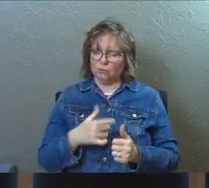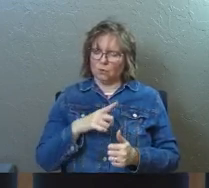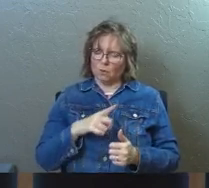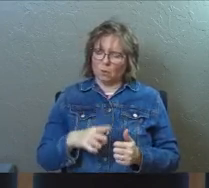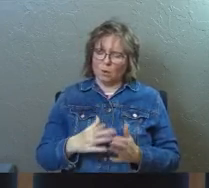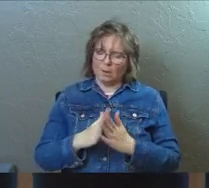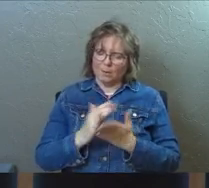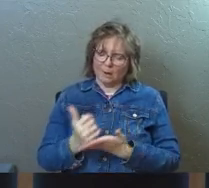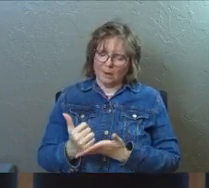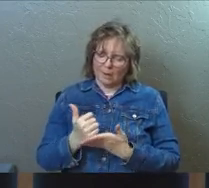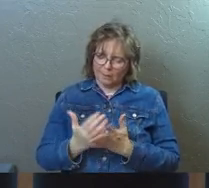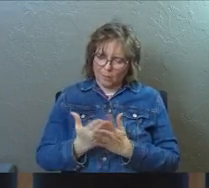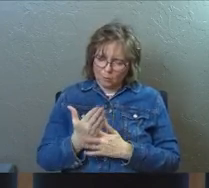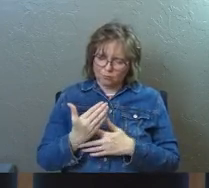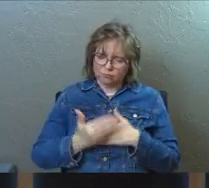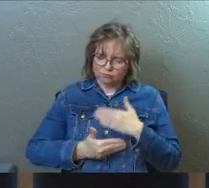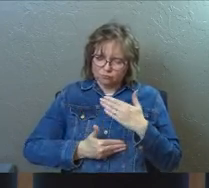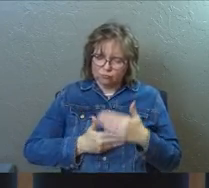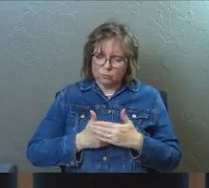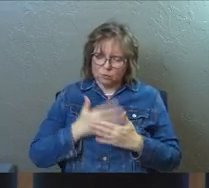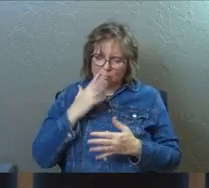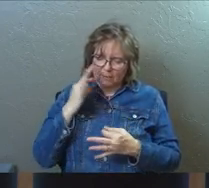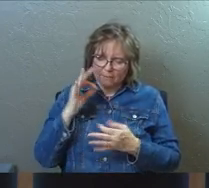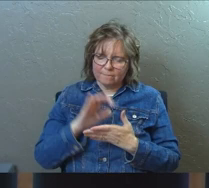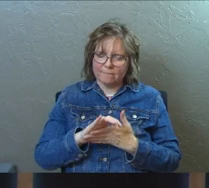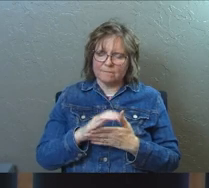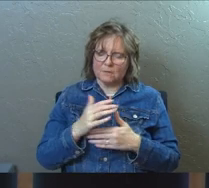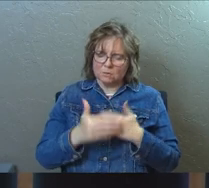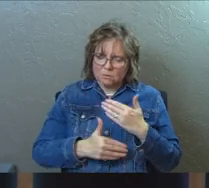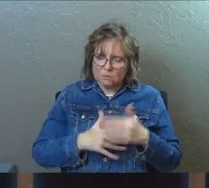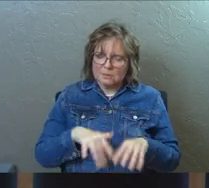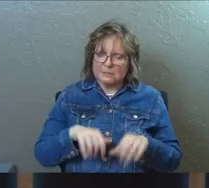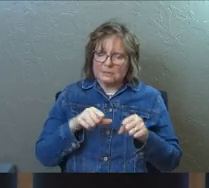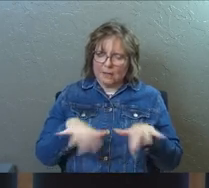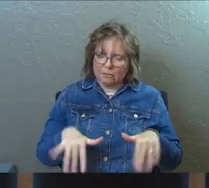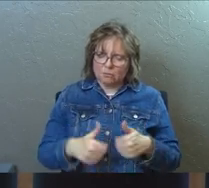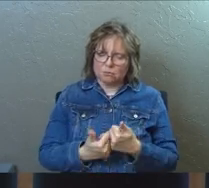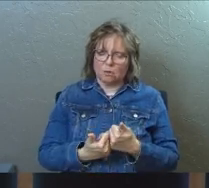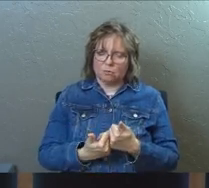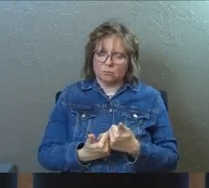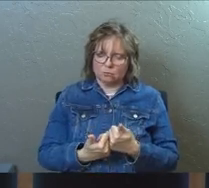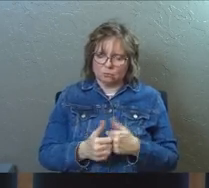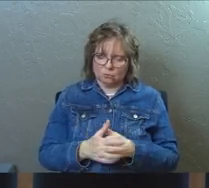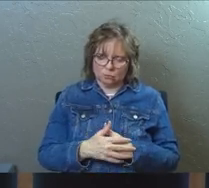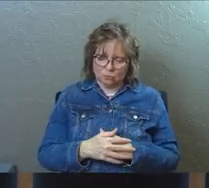Lord, I pray that you would help us through that. Help us to be faithful. Help us to take the challenge.